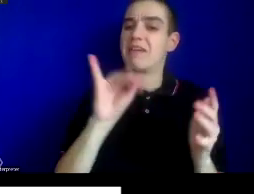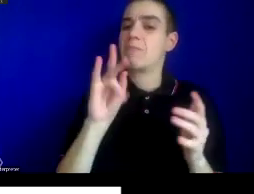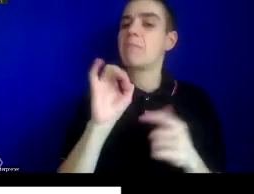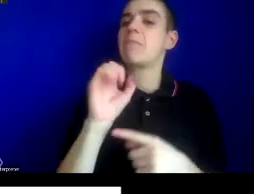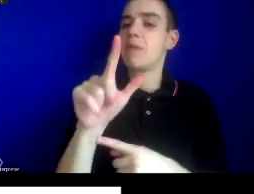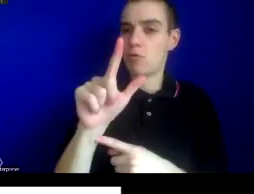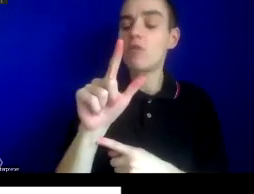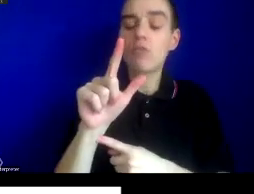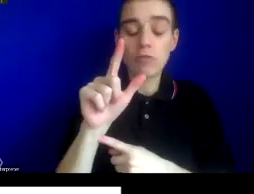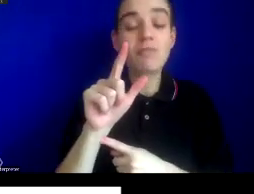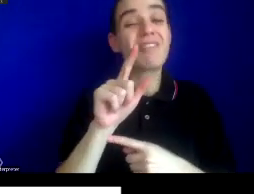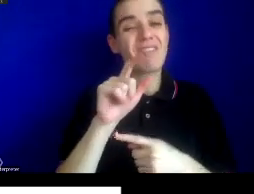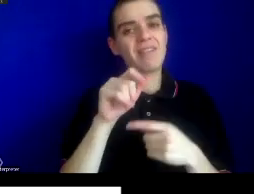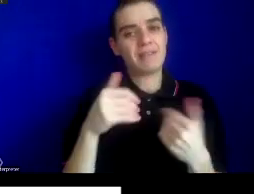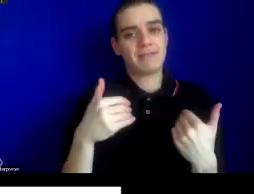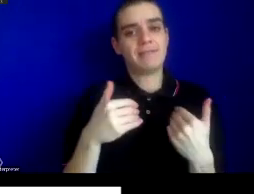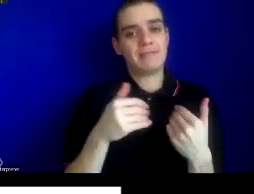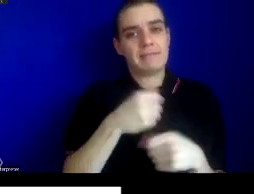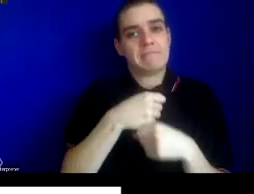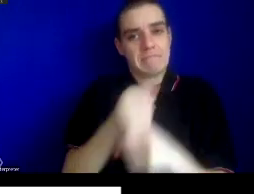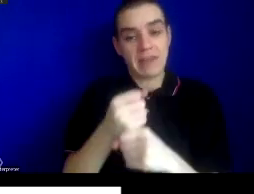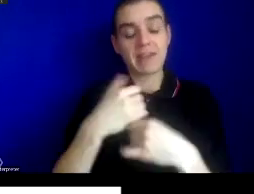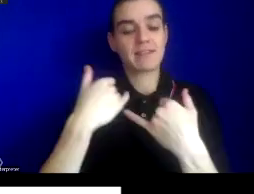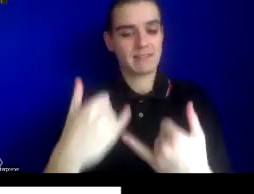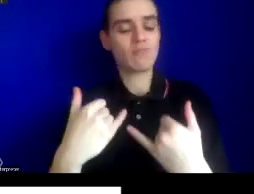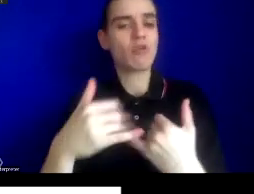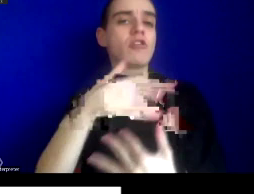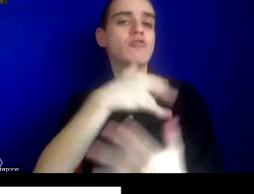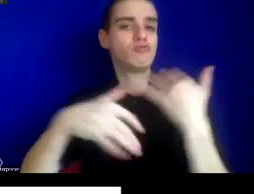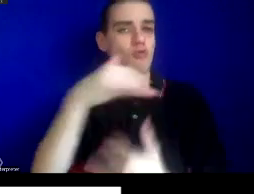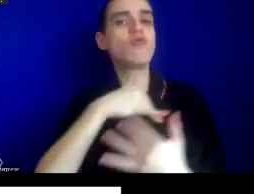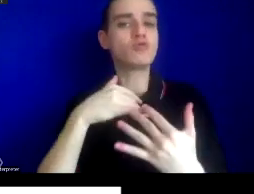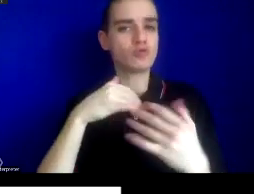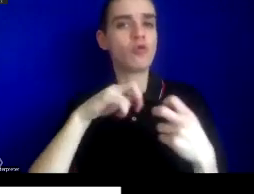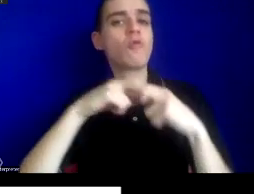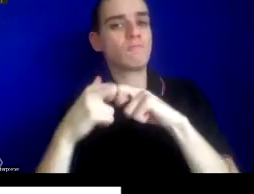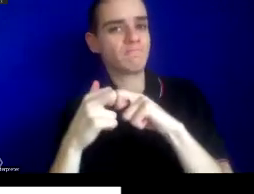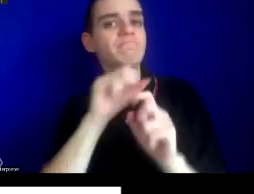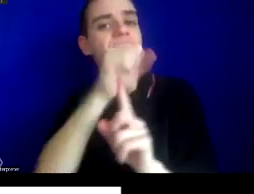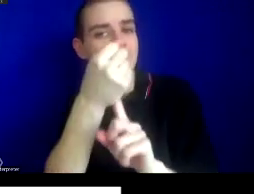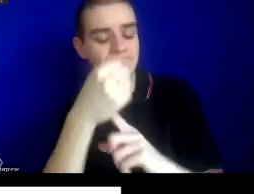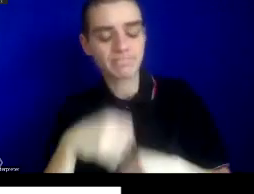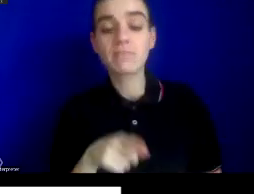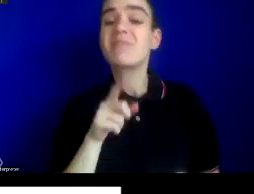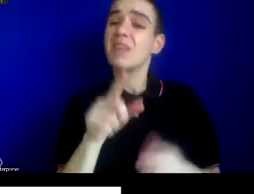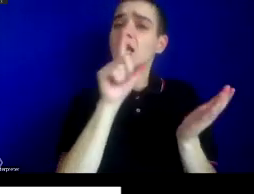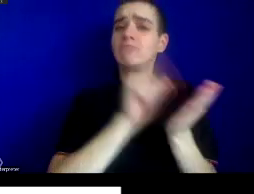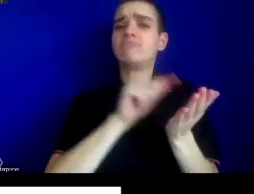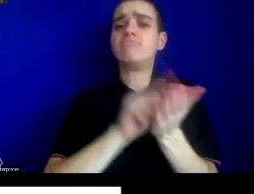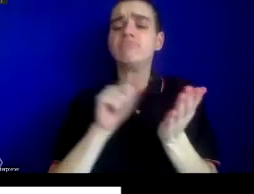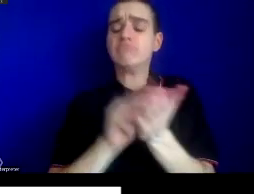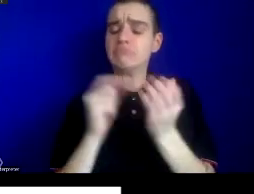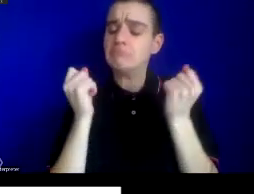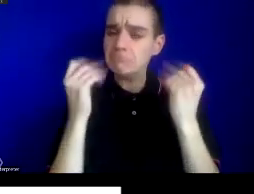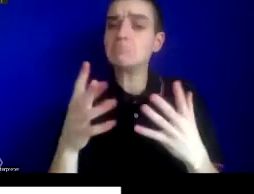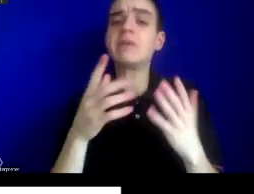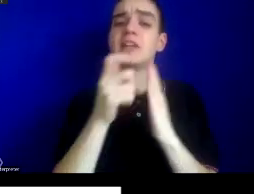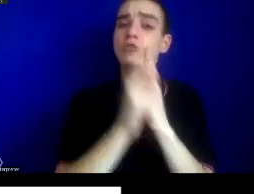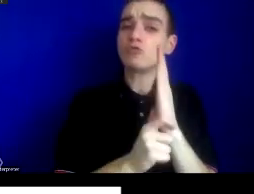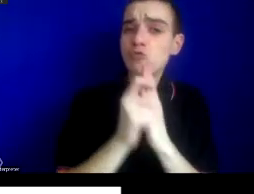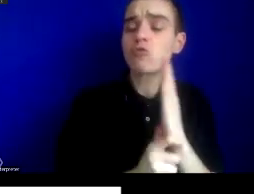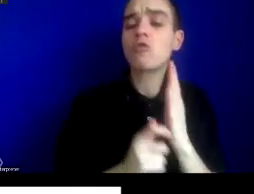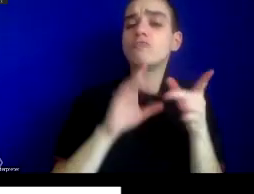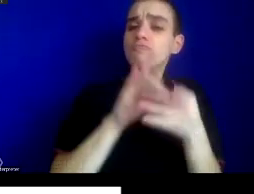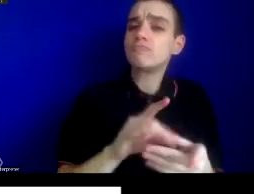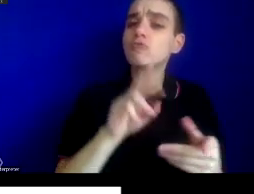have produced contemporary social phenomena. Dr. White has published extensively in social science journals on the topics of racism,